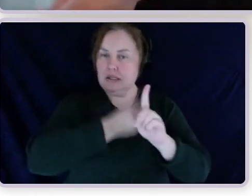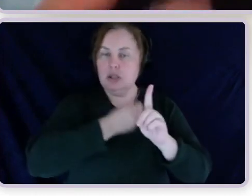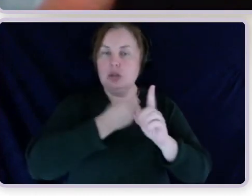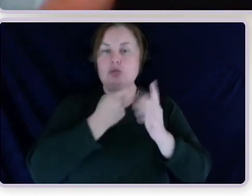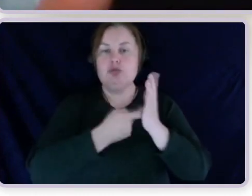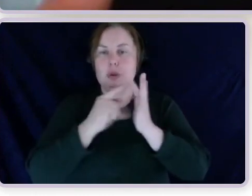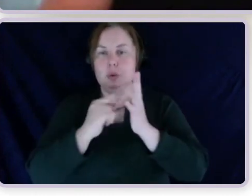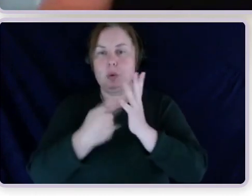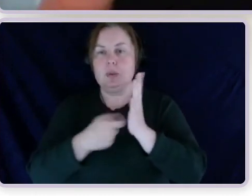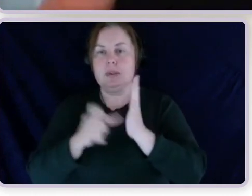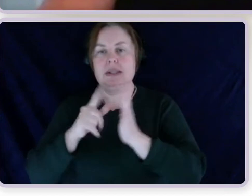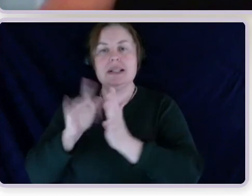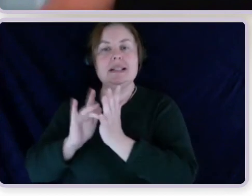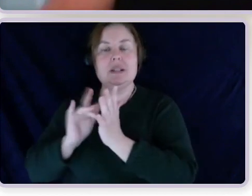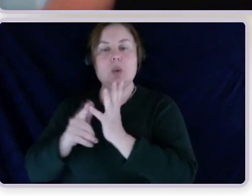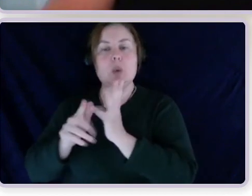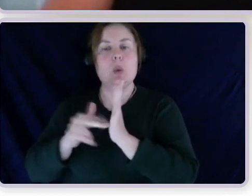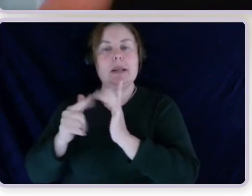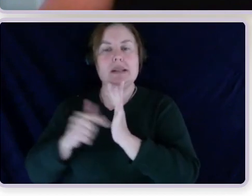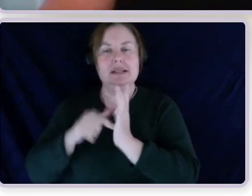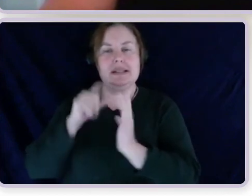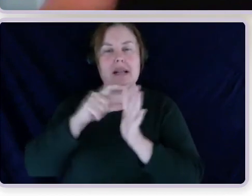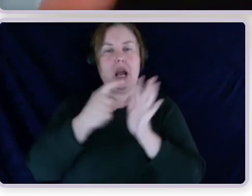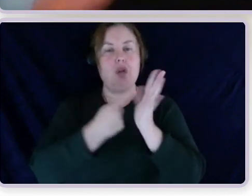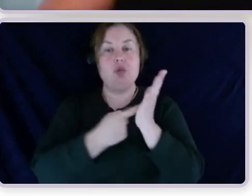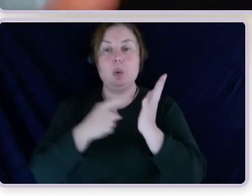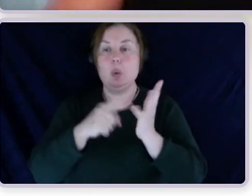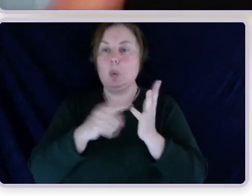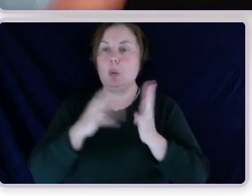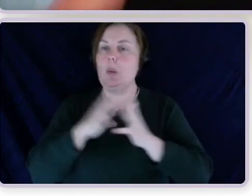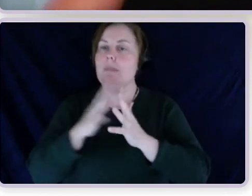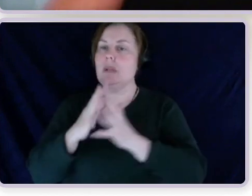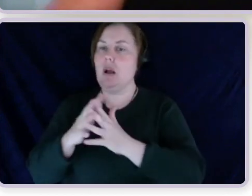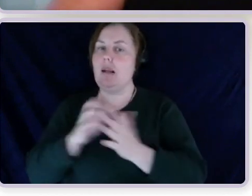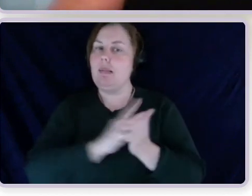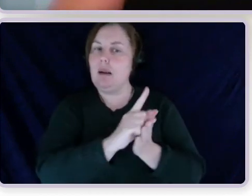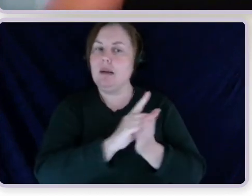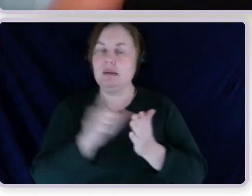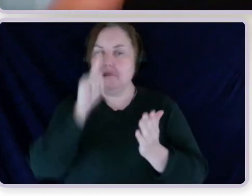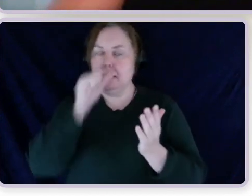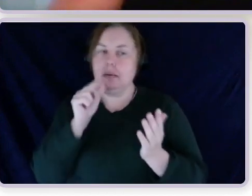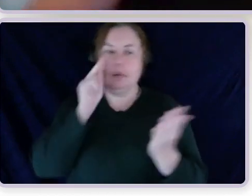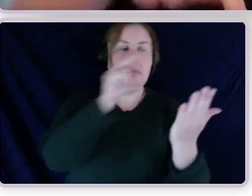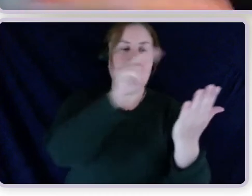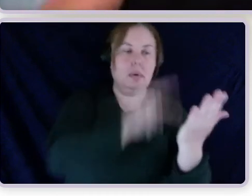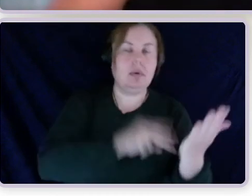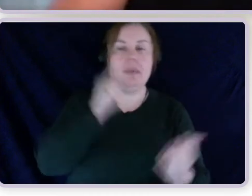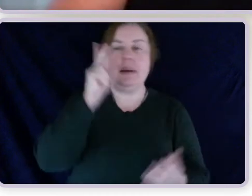the contact details and options to call for help as well. So we've got a couple of questions. I'm